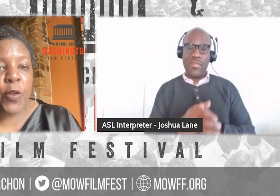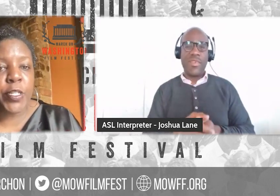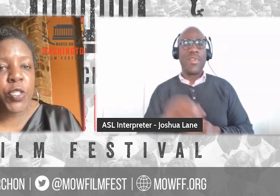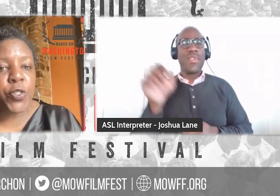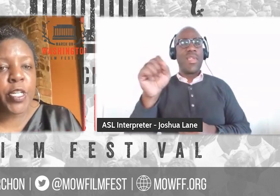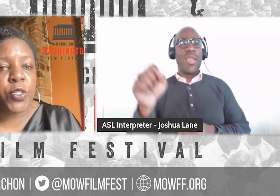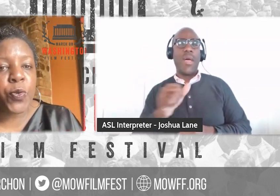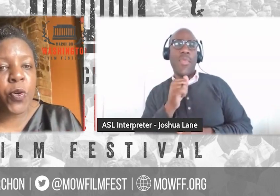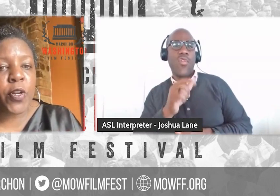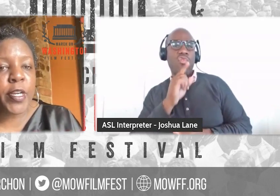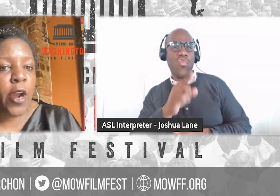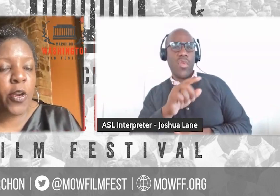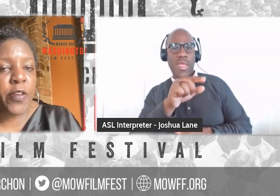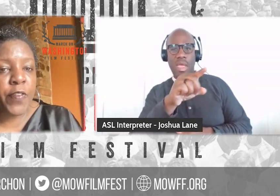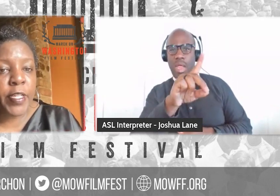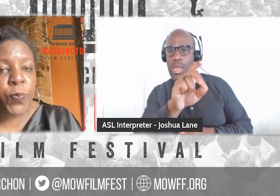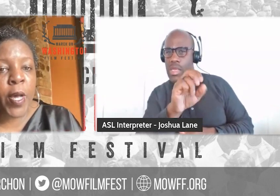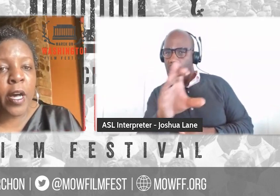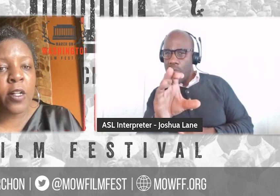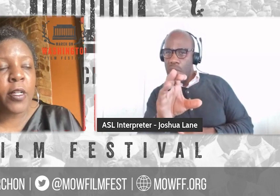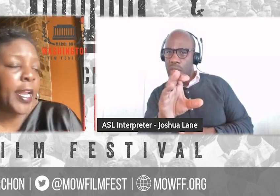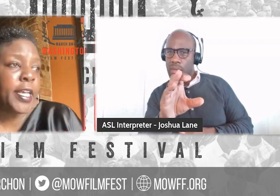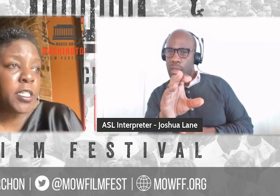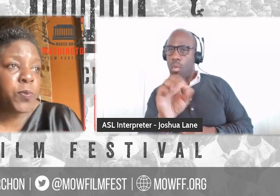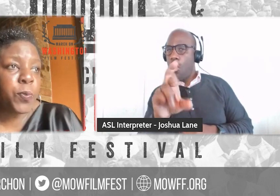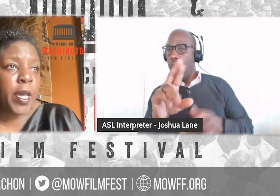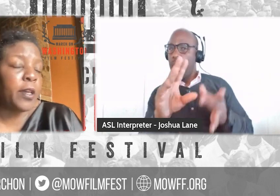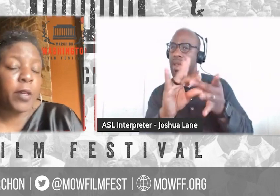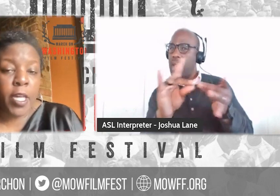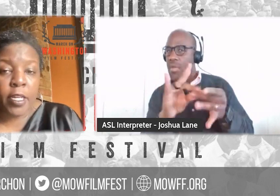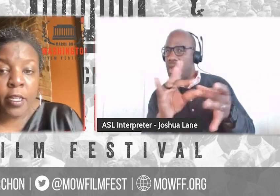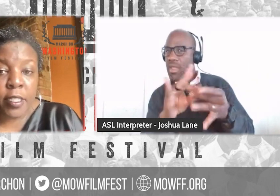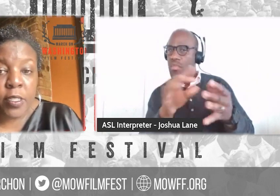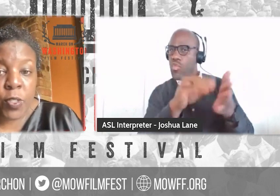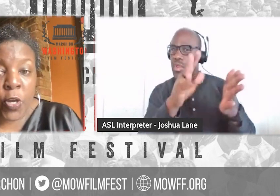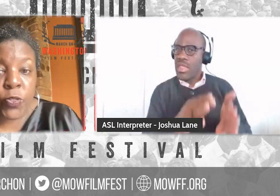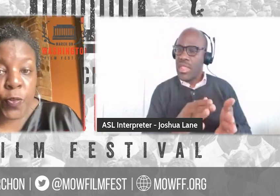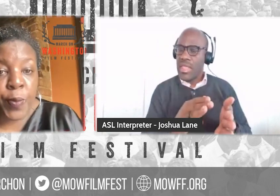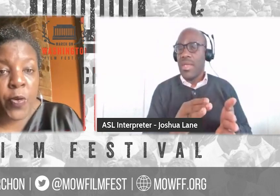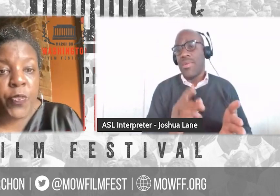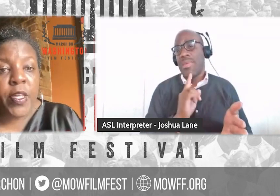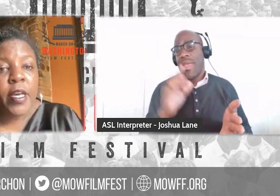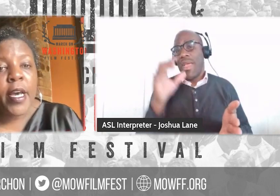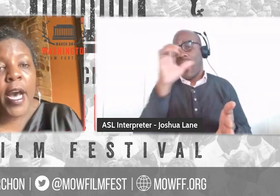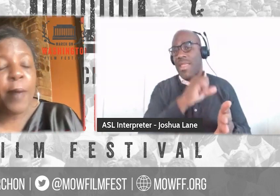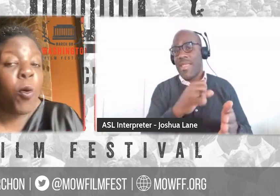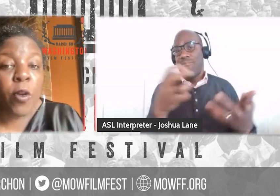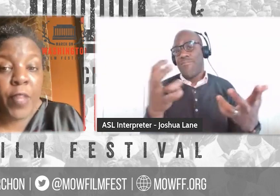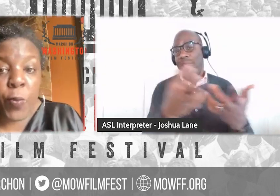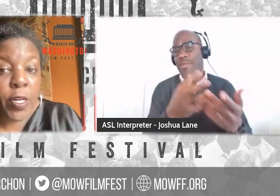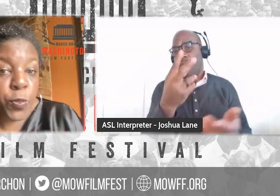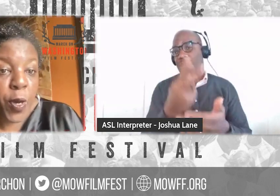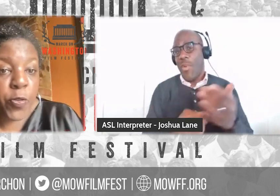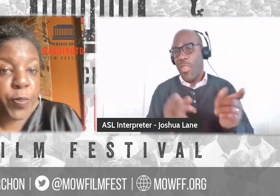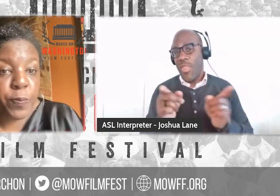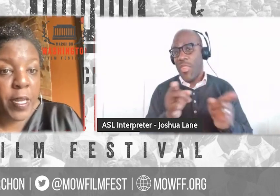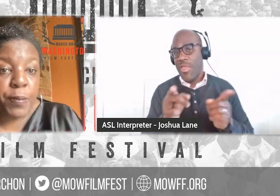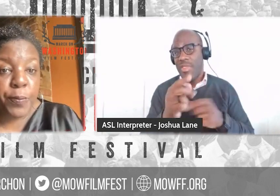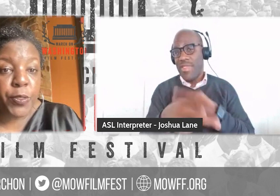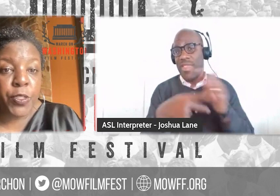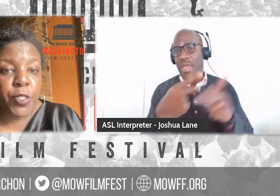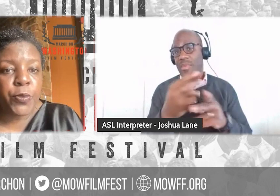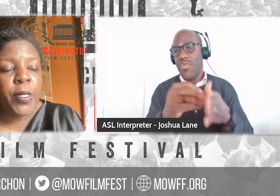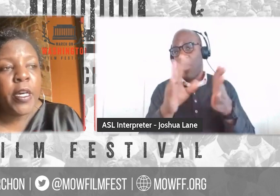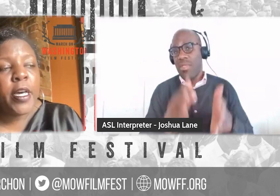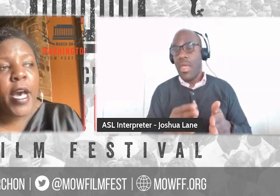documentary students or narrative as well. And I guess it's, this goes for both, um, or they want to do both, which